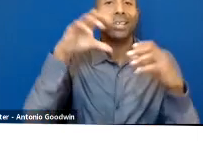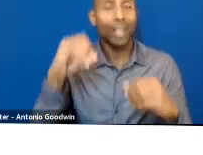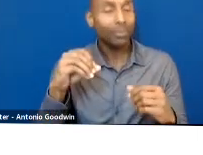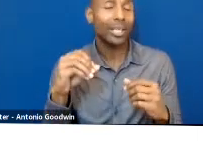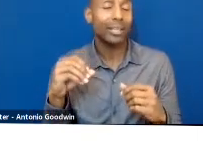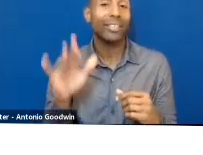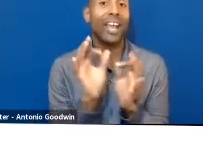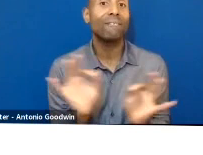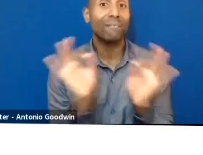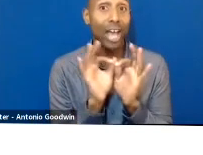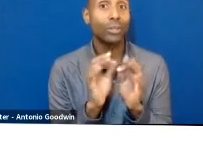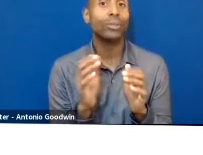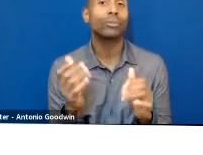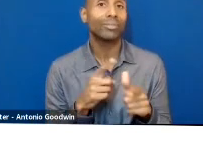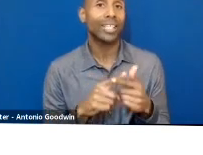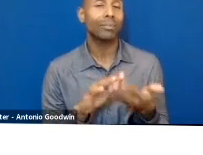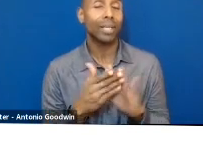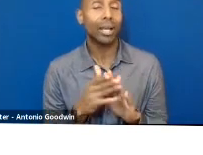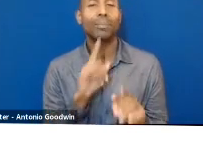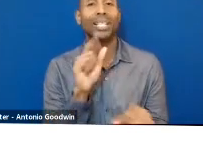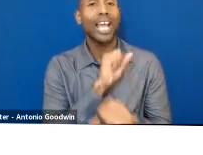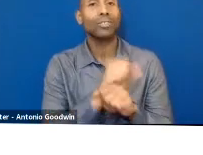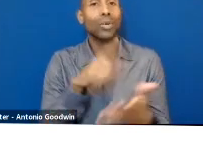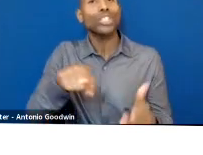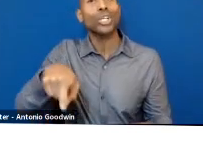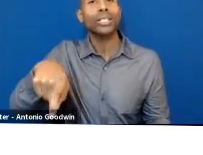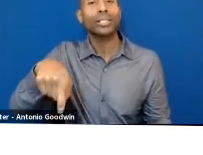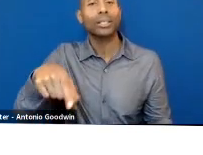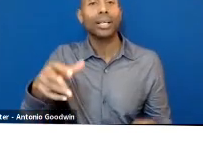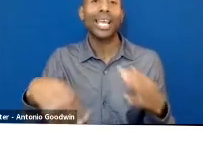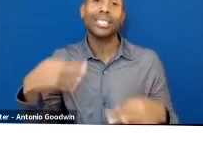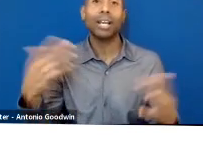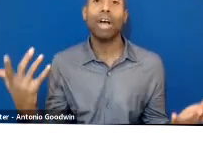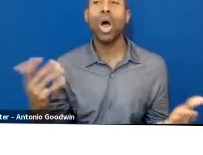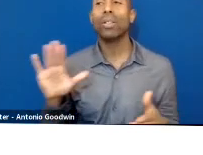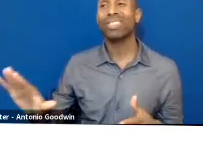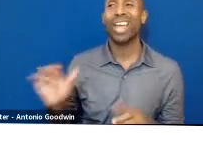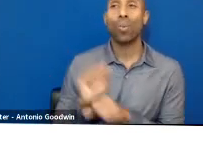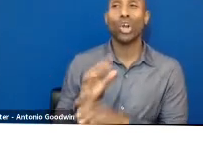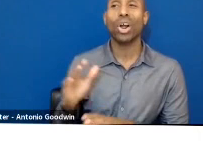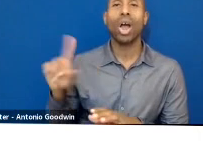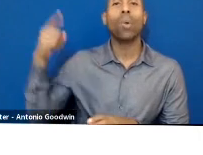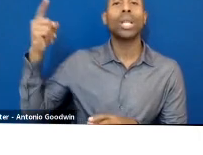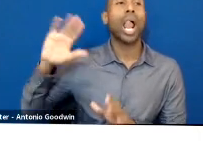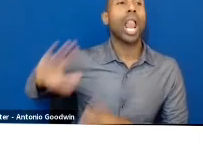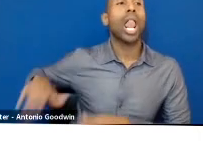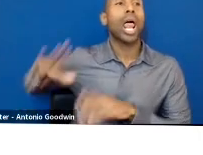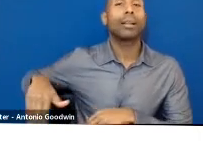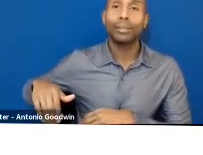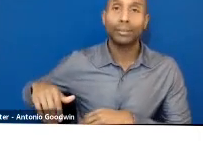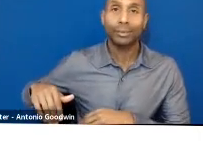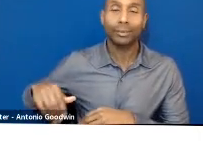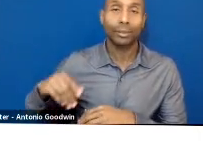is actually what it needs to be rather than the devalued labor that we see now. So support worker ownership